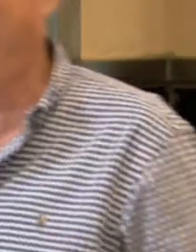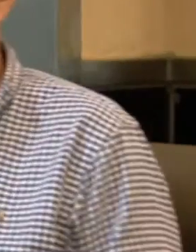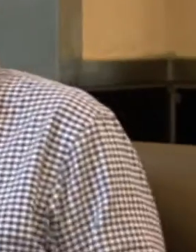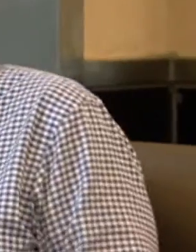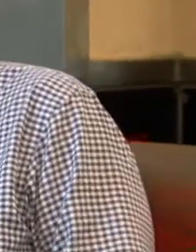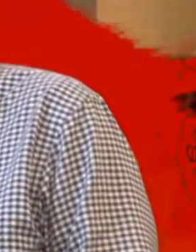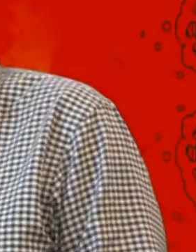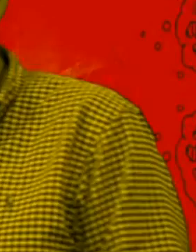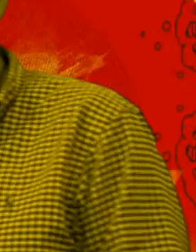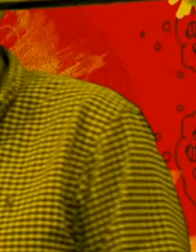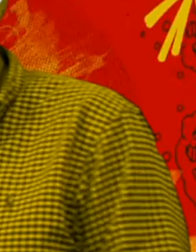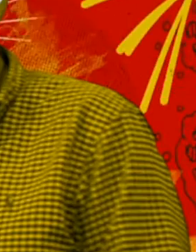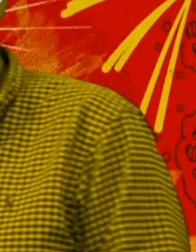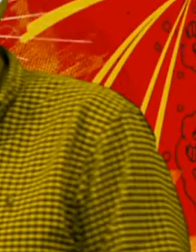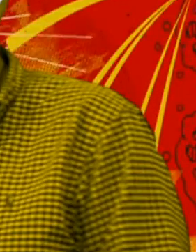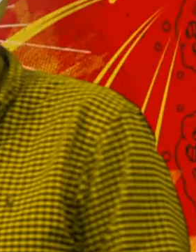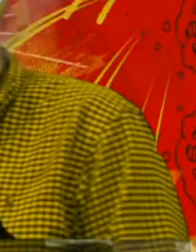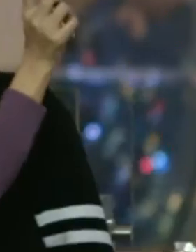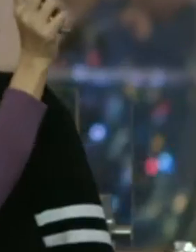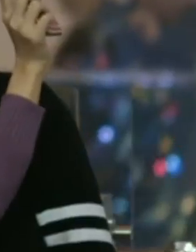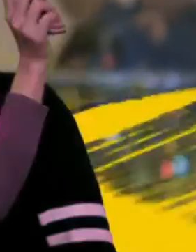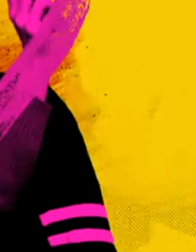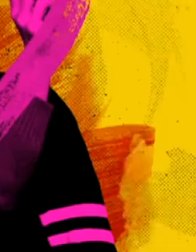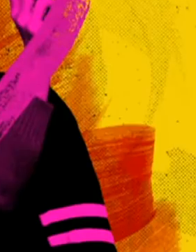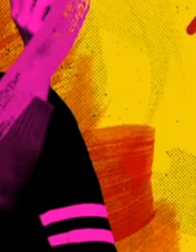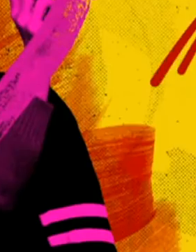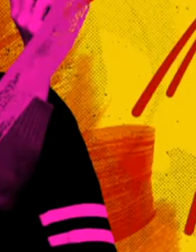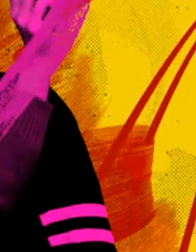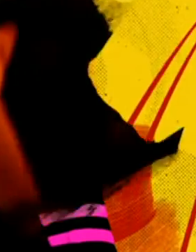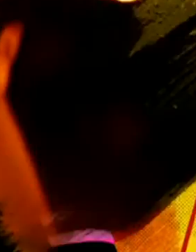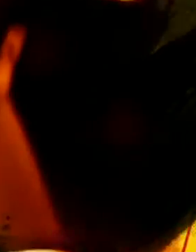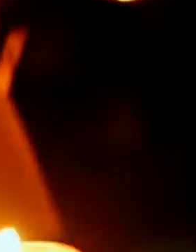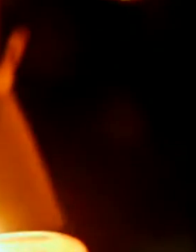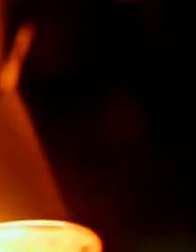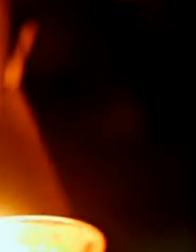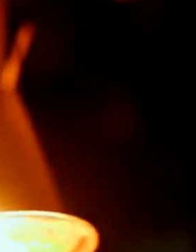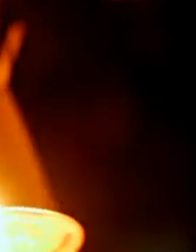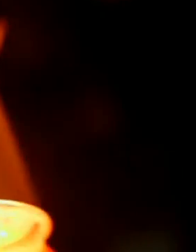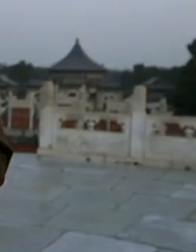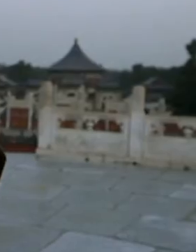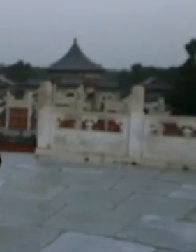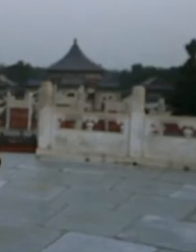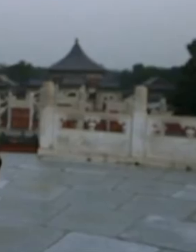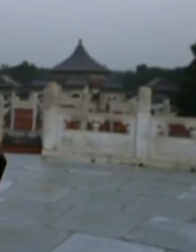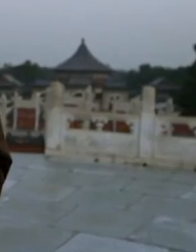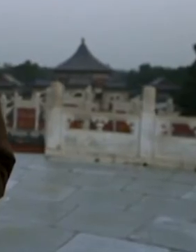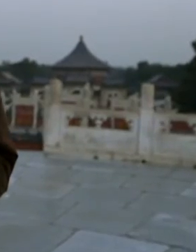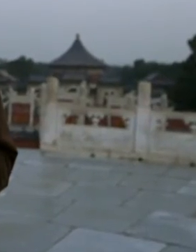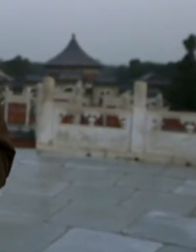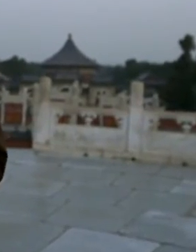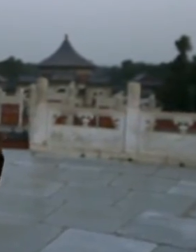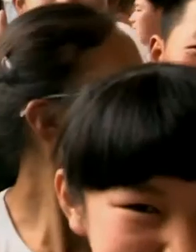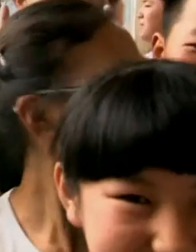and seeing what it's all about. And see this little known nation in a brand new light. So distinctive.